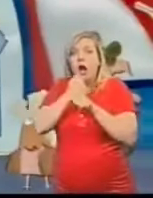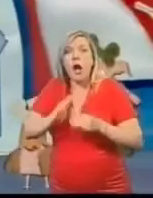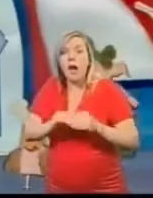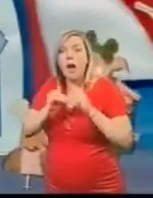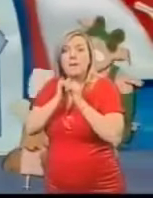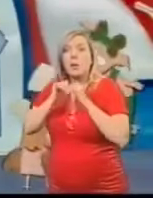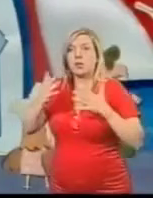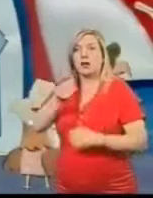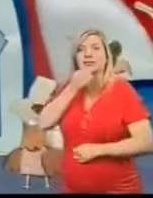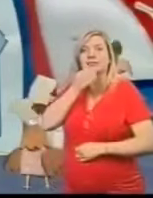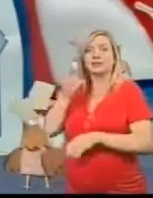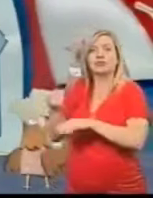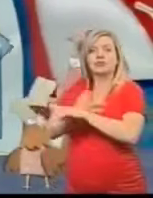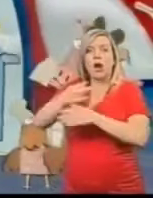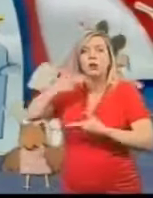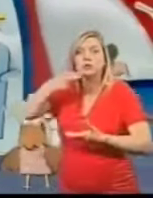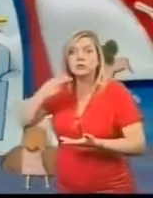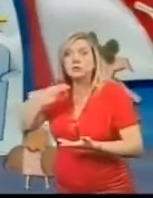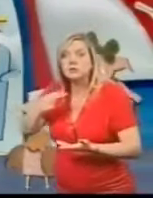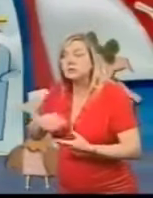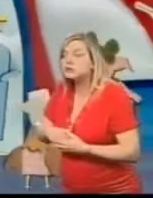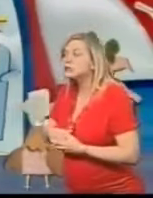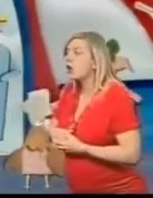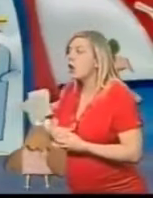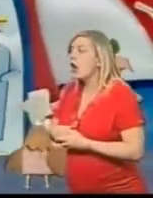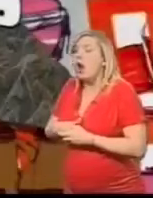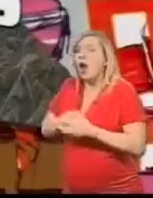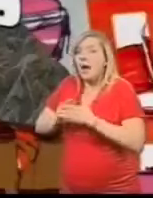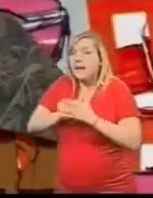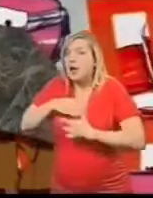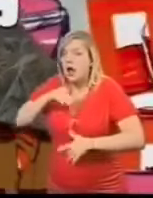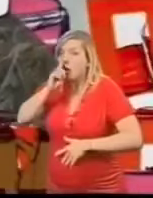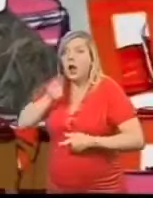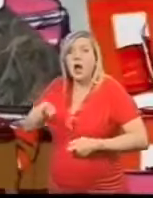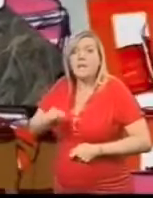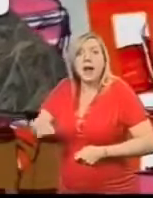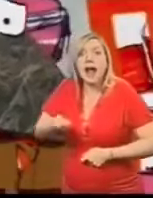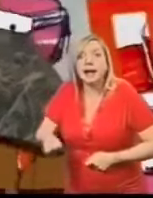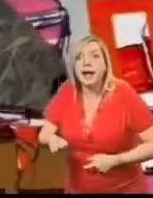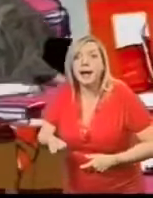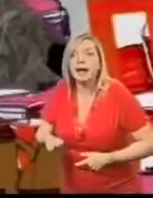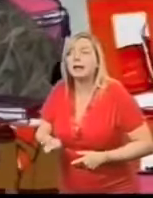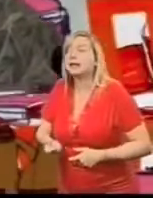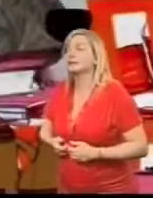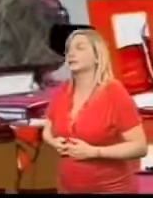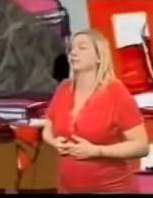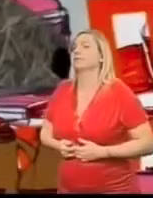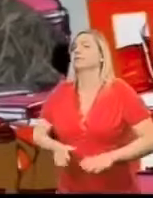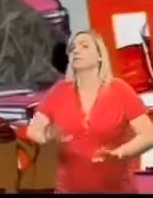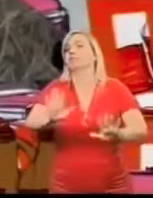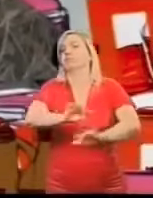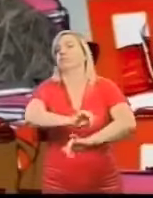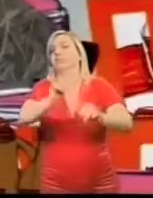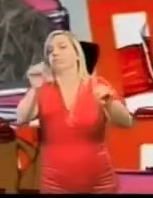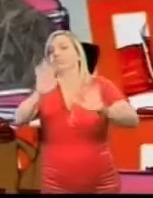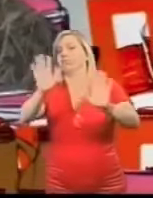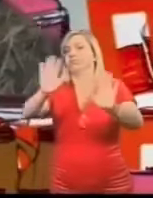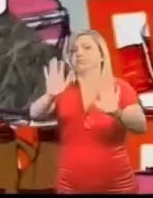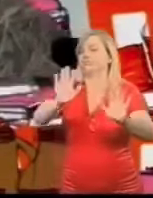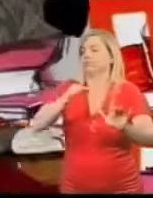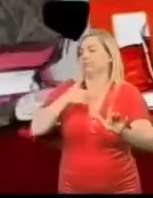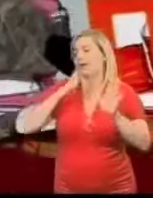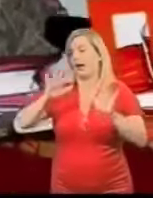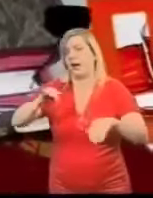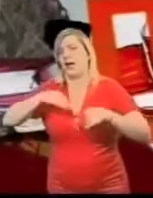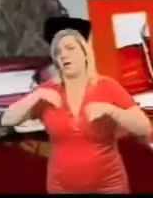grass pudding And I can't make the giant pancake without milk There's only one thing to do, said Amadeus